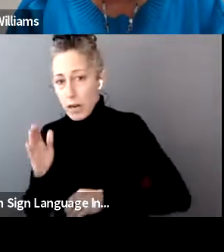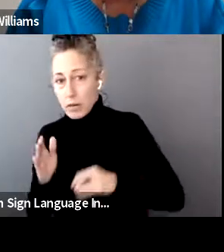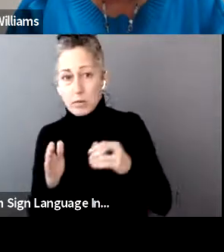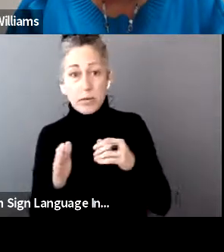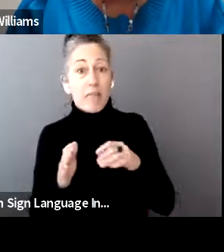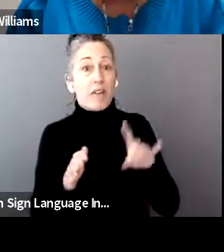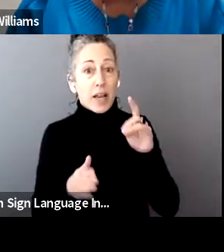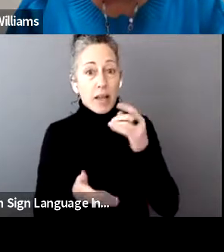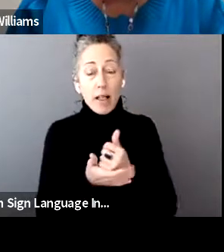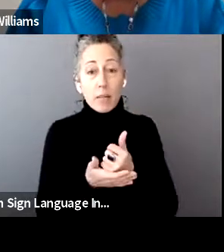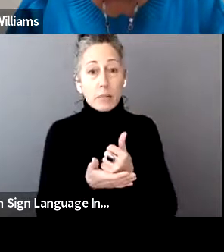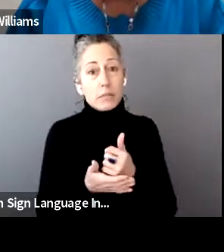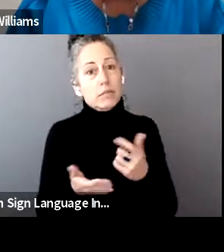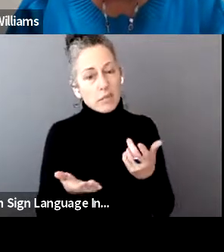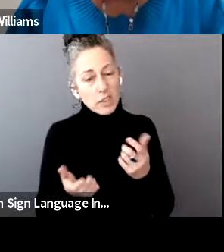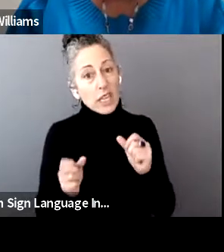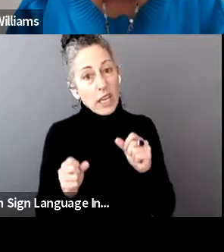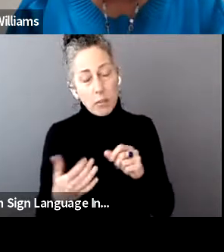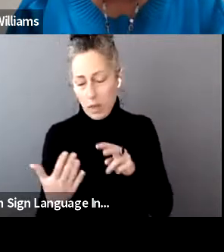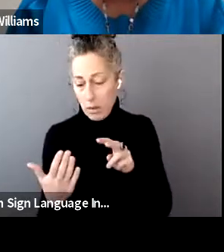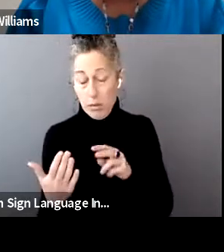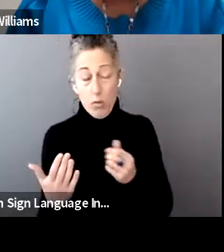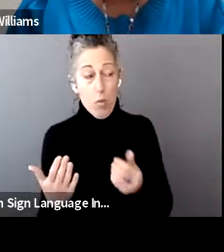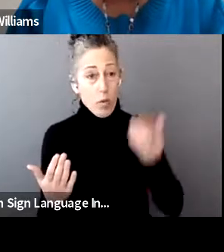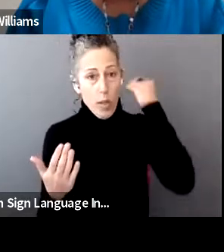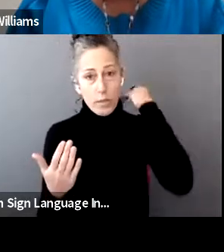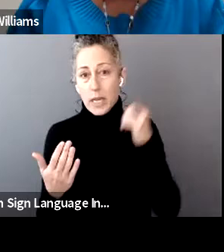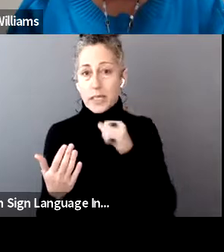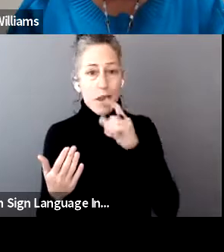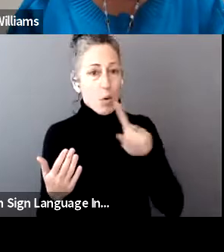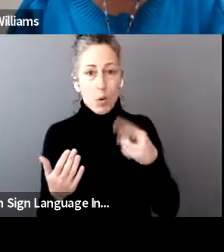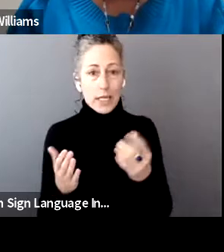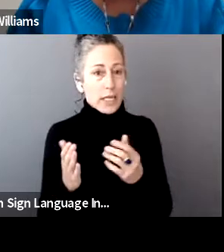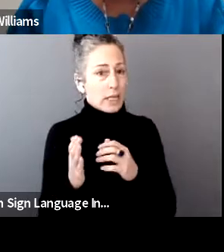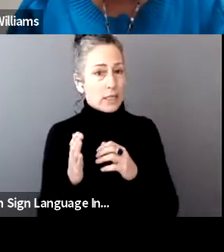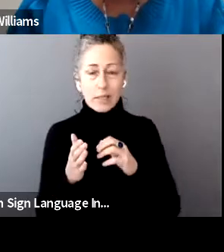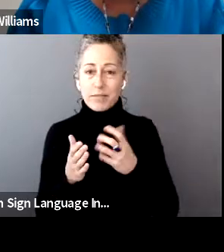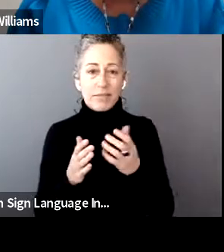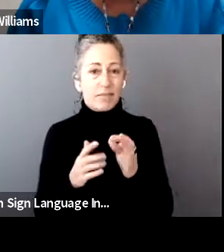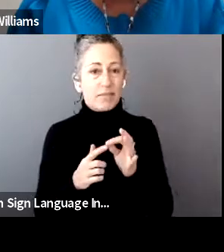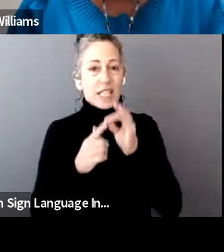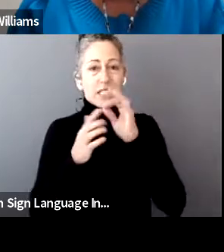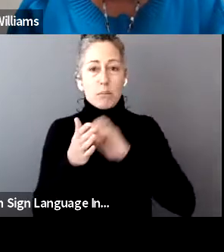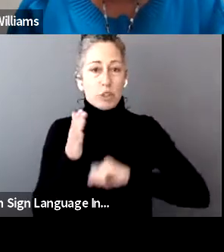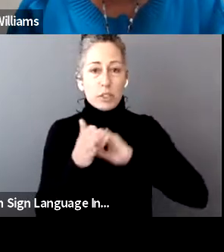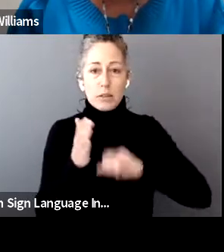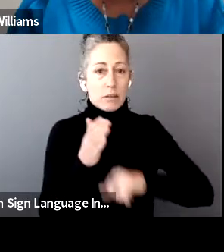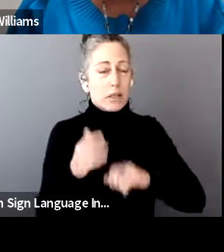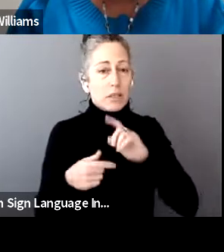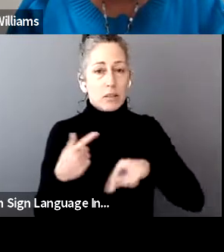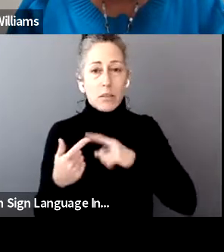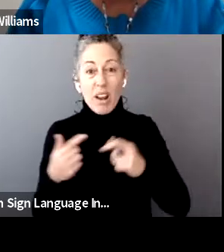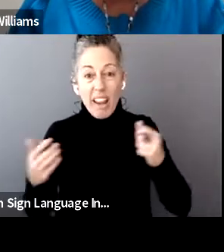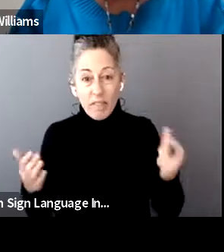because it is a little overwhelming. It's not just exemptions anymore. It's everything that you have that affects your tax